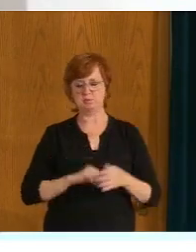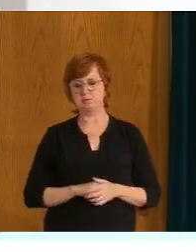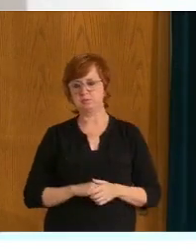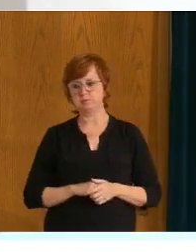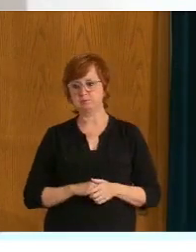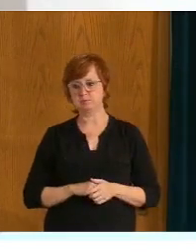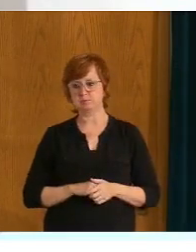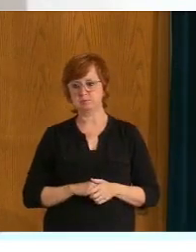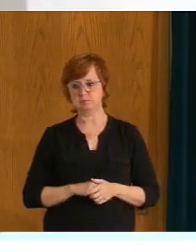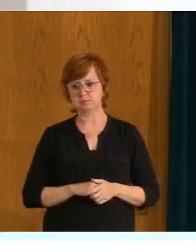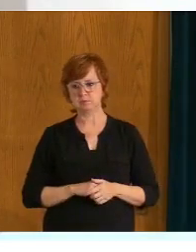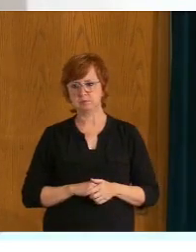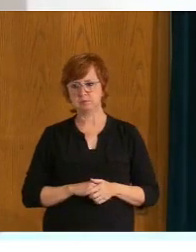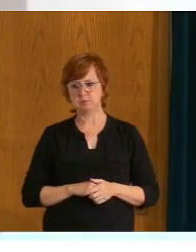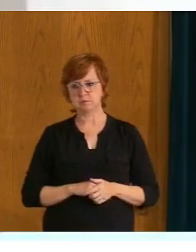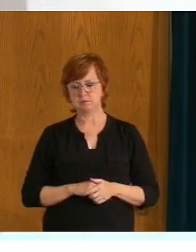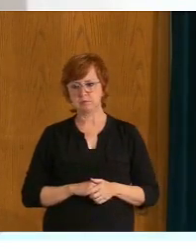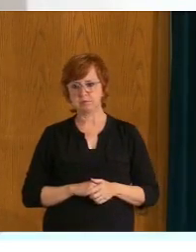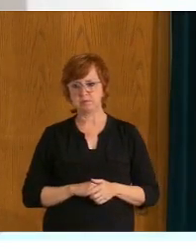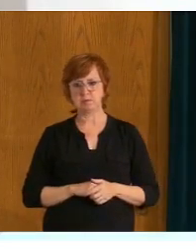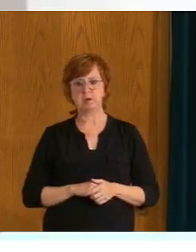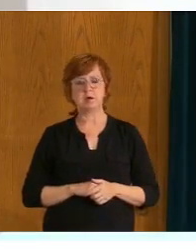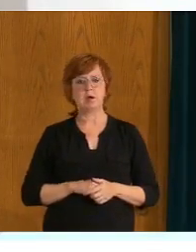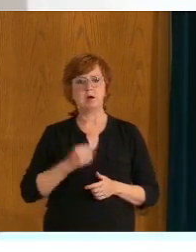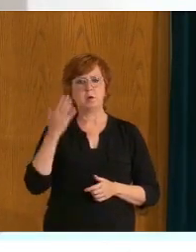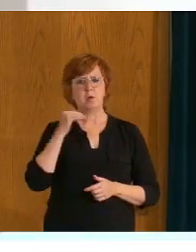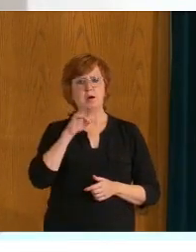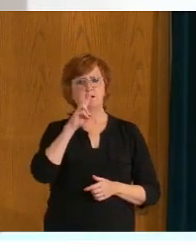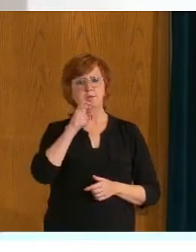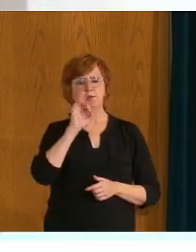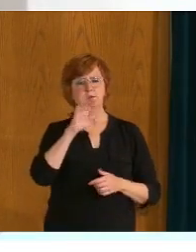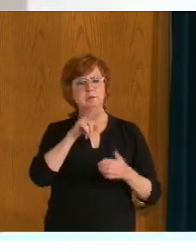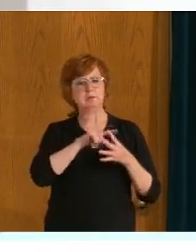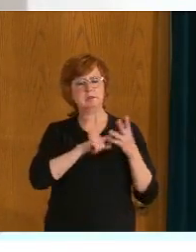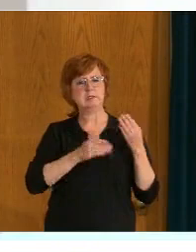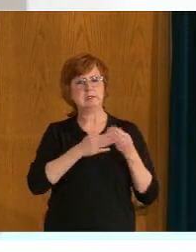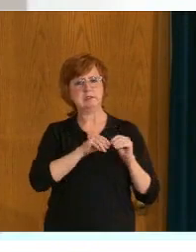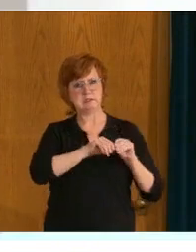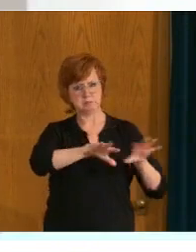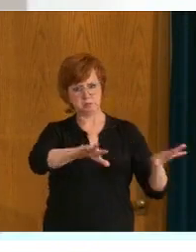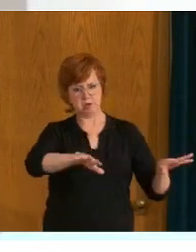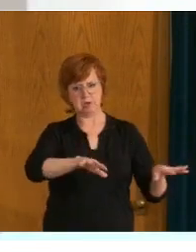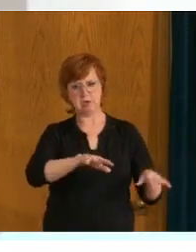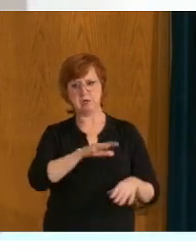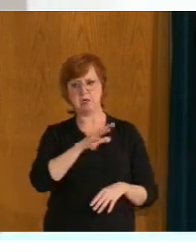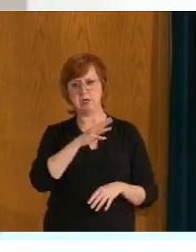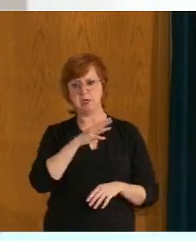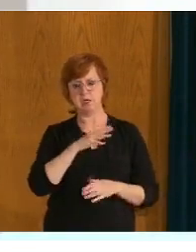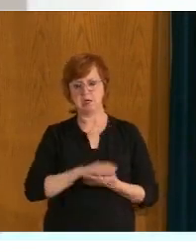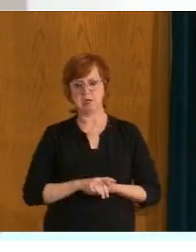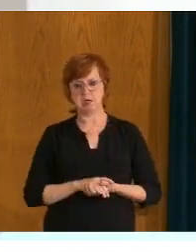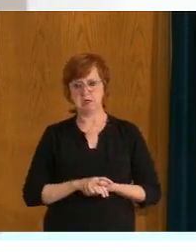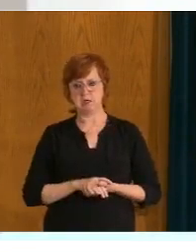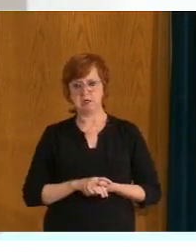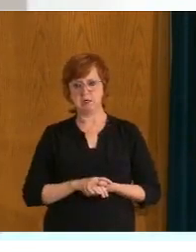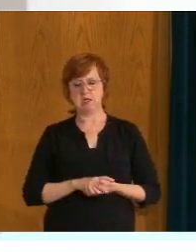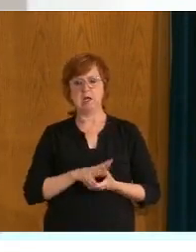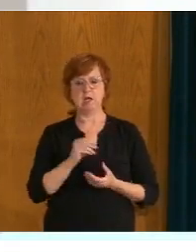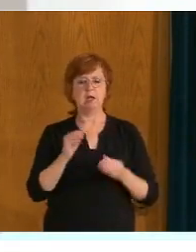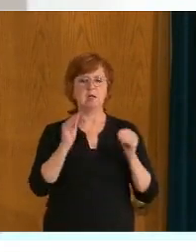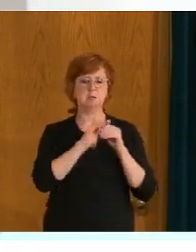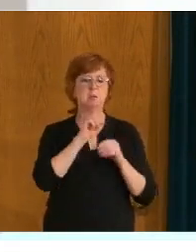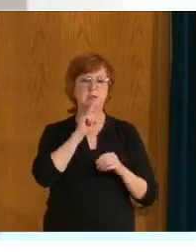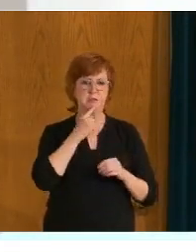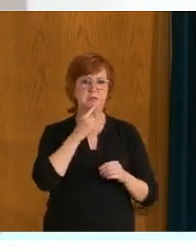they, they are either more transmissible, which all four can be, or they are, uh, more severe,